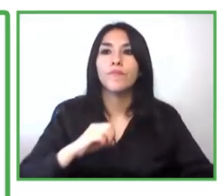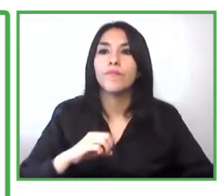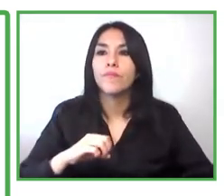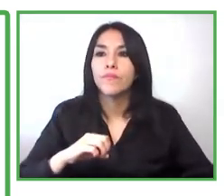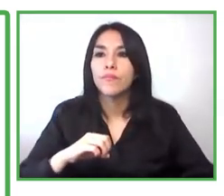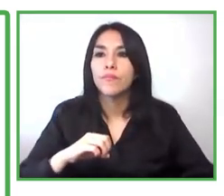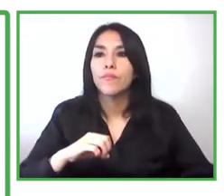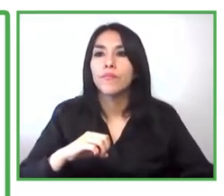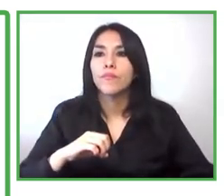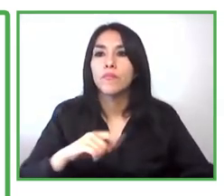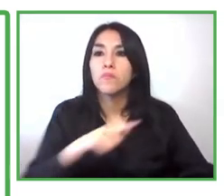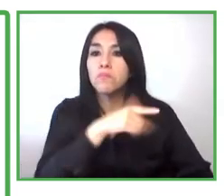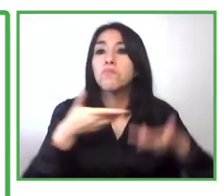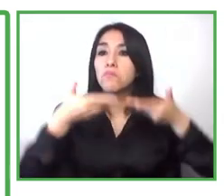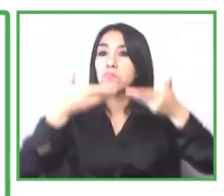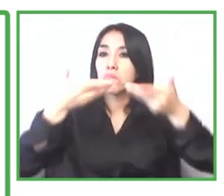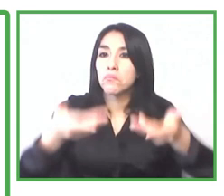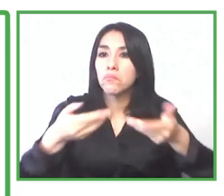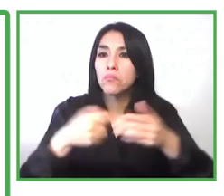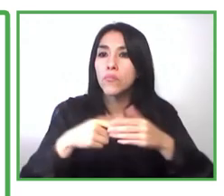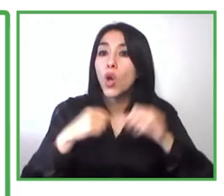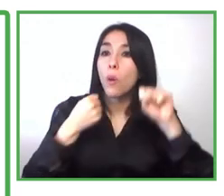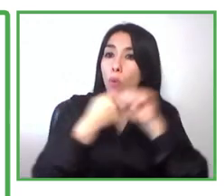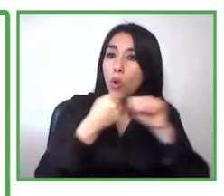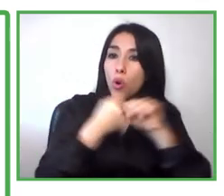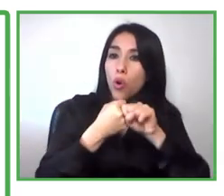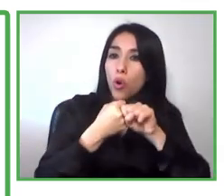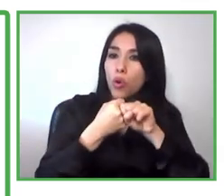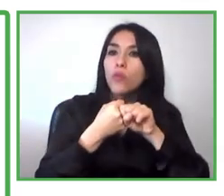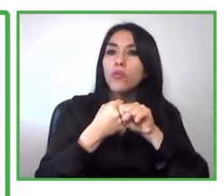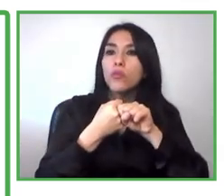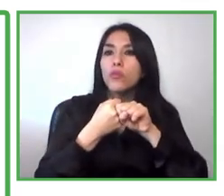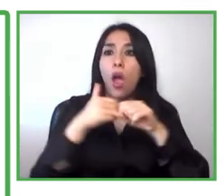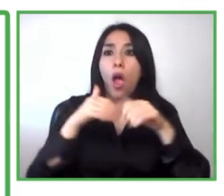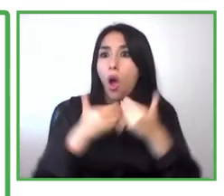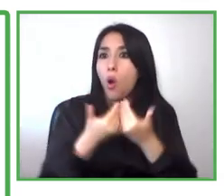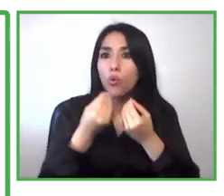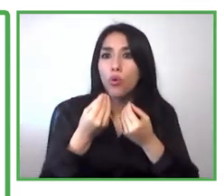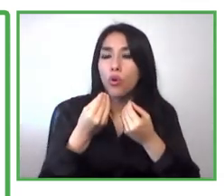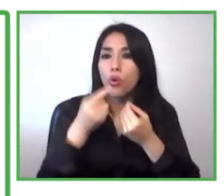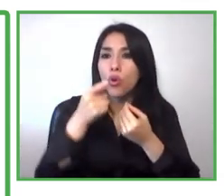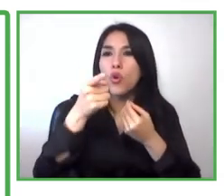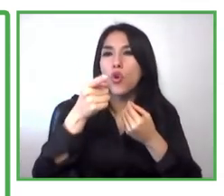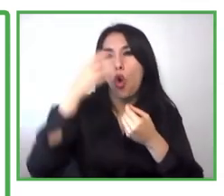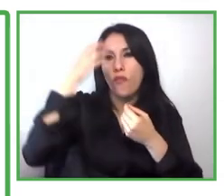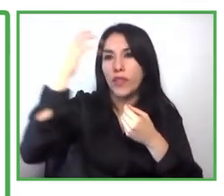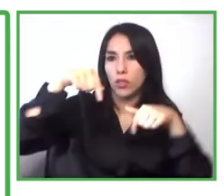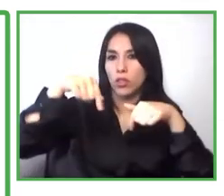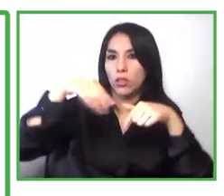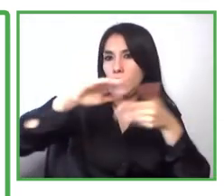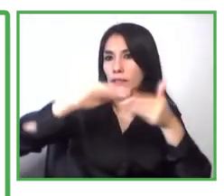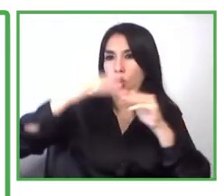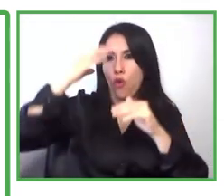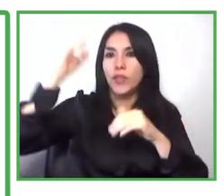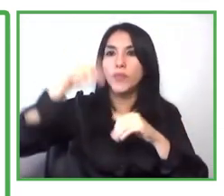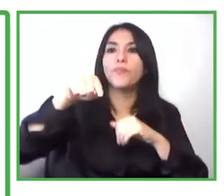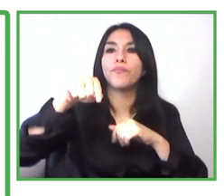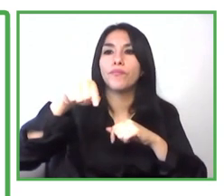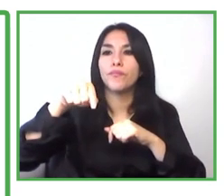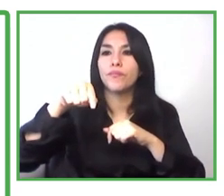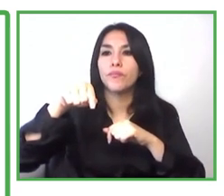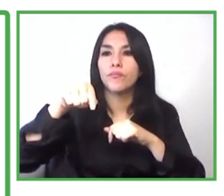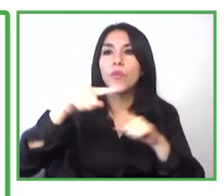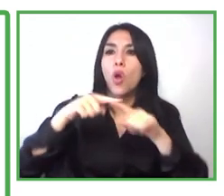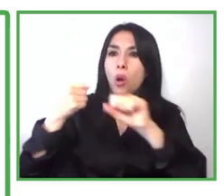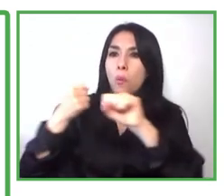the entrepreneurship so the the these offices don't have the tools to support